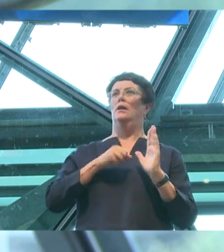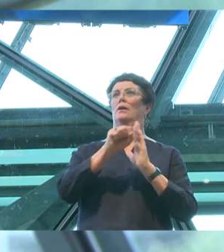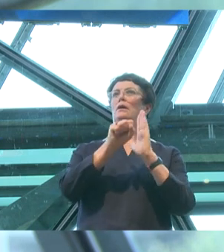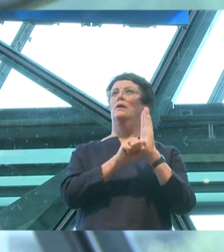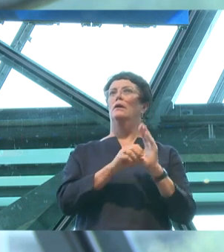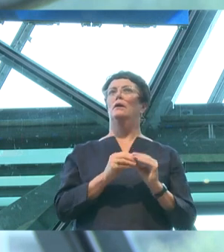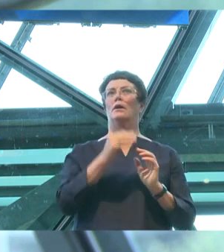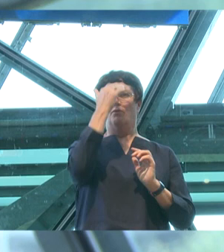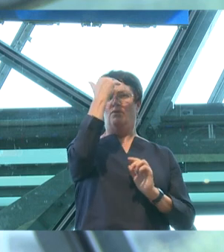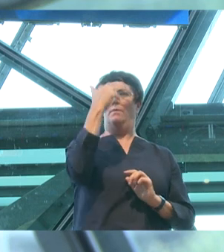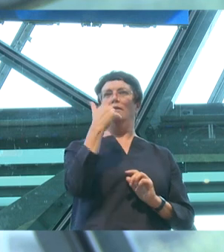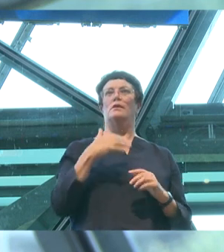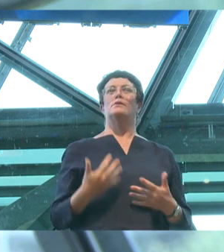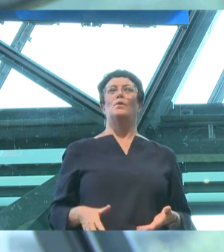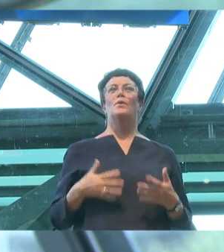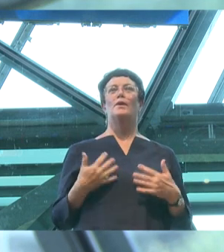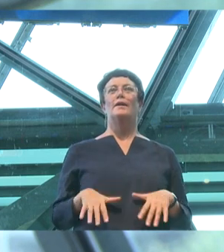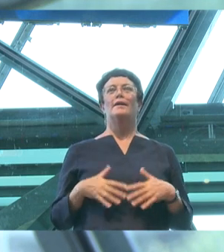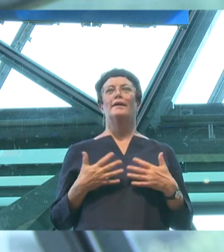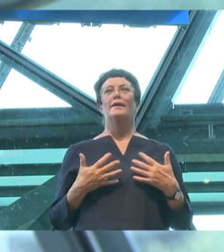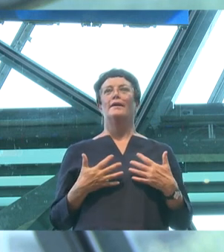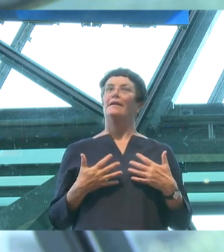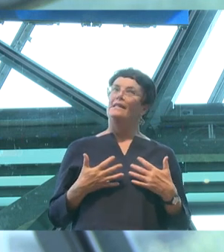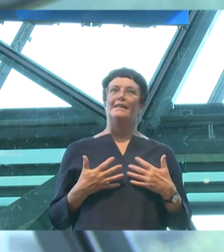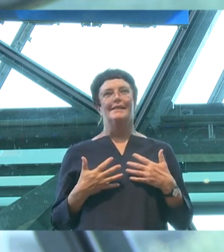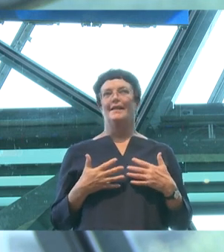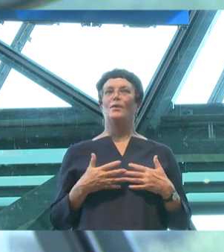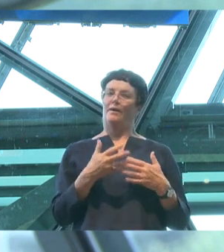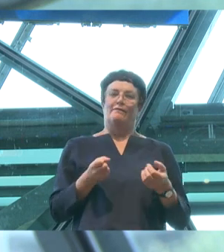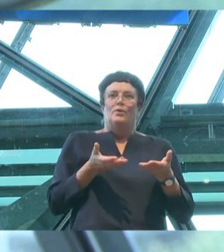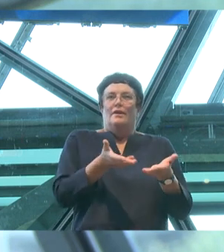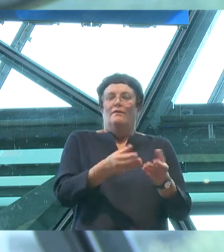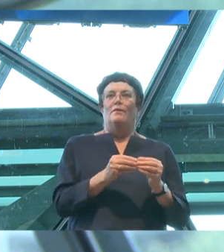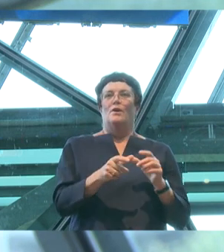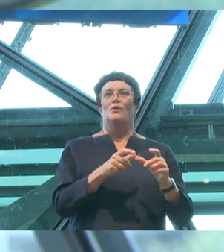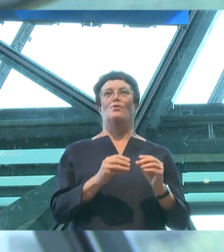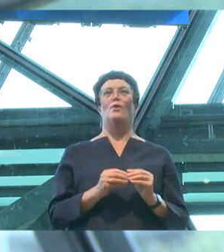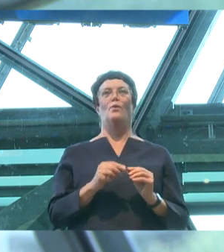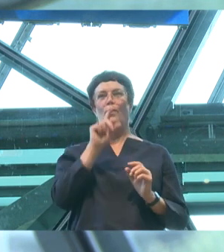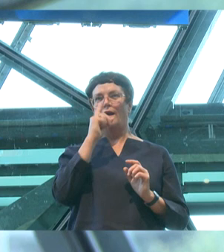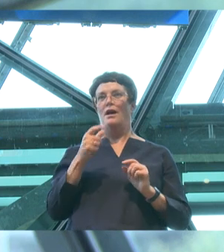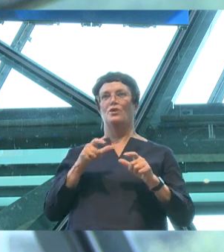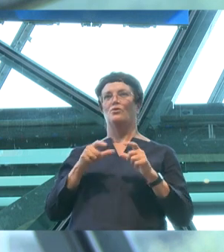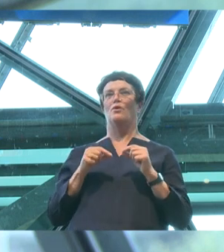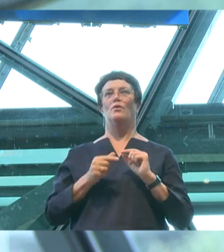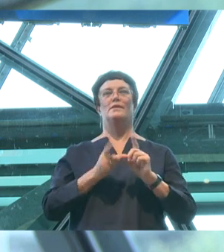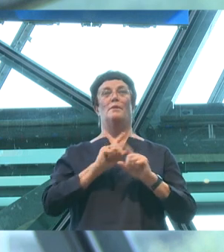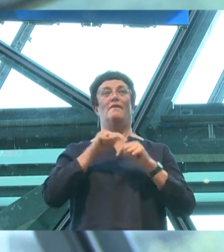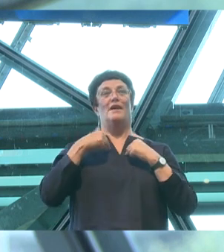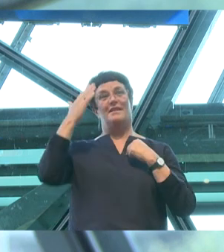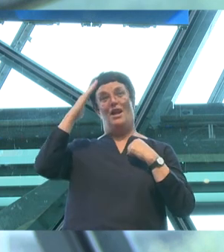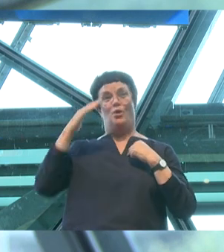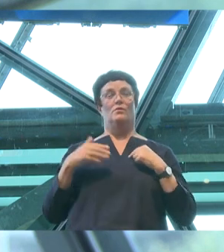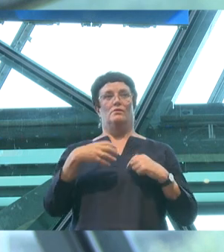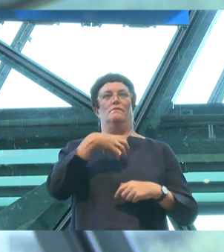of how tenuous our grasp is on the next generation. And I think for some of us, it terrifies us that we, as adults,